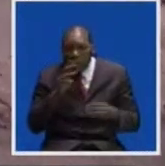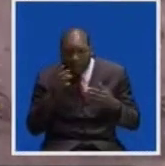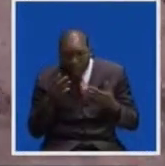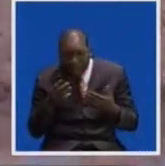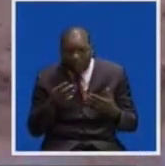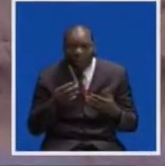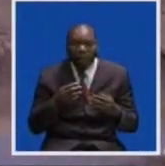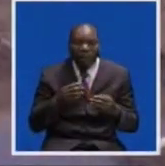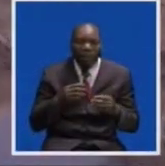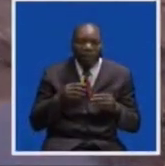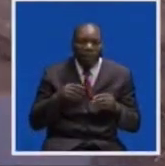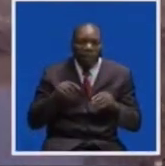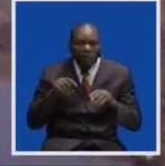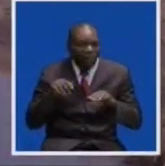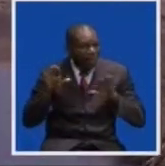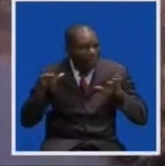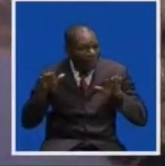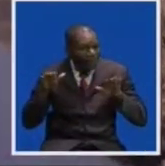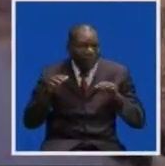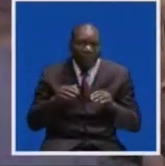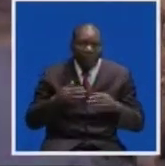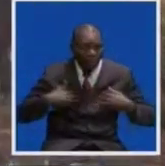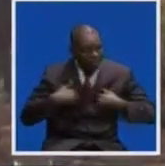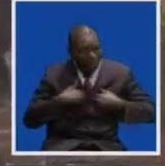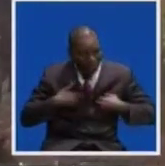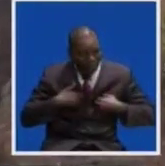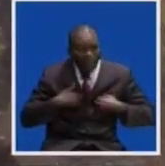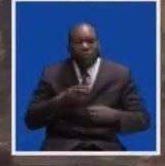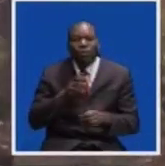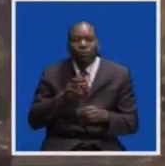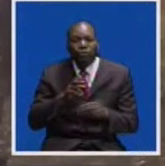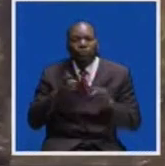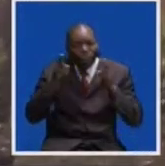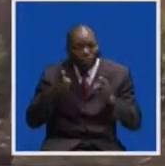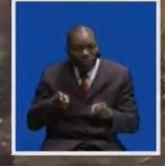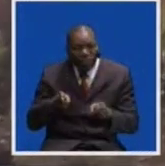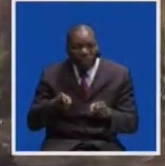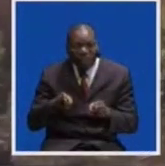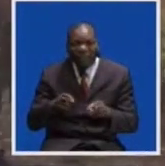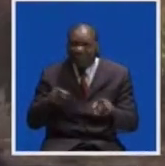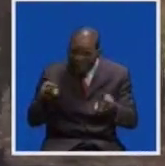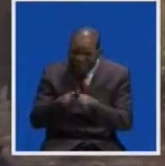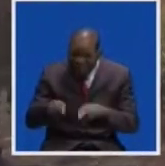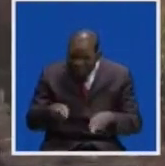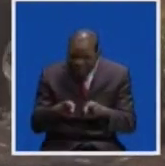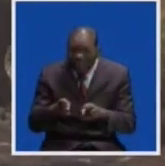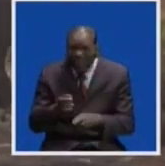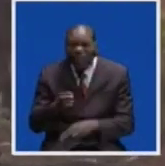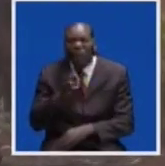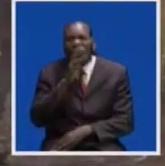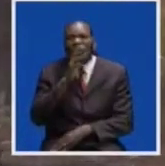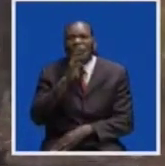livestock in Livingston, Siamukoma and Masongozi villages. As if drinking dead water from the stream is not bad enough,